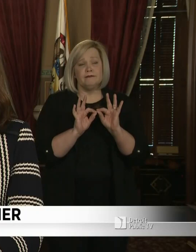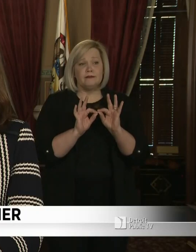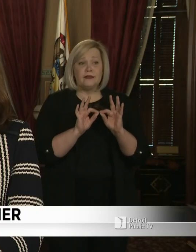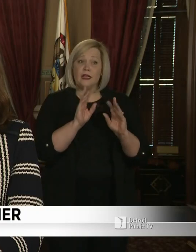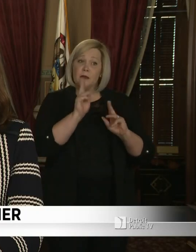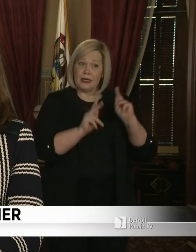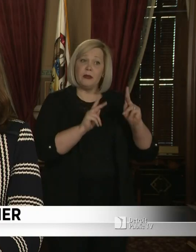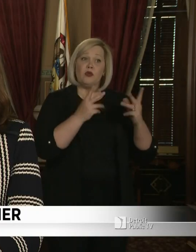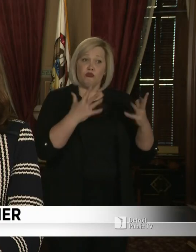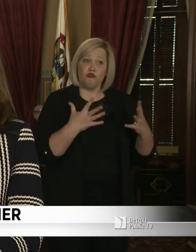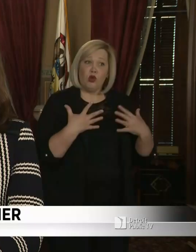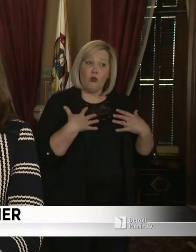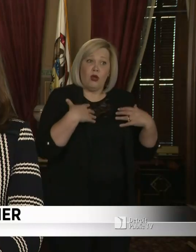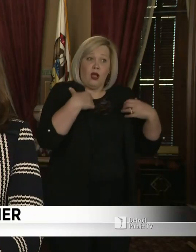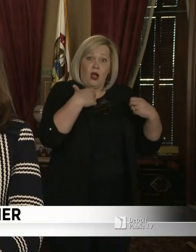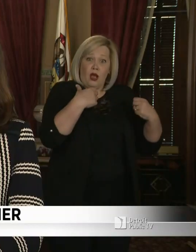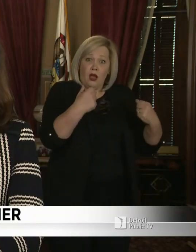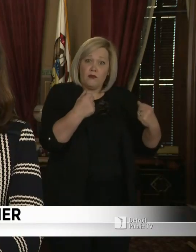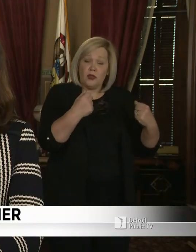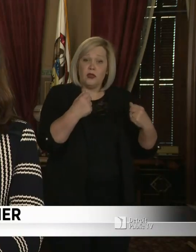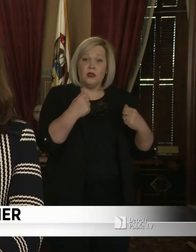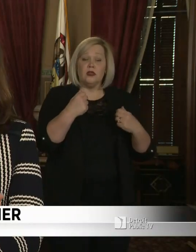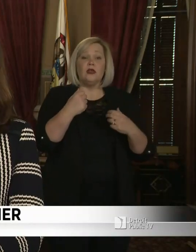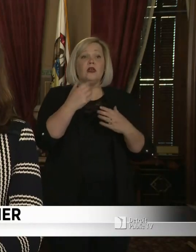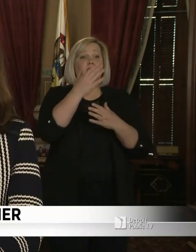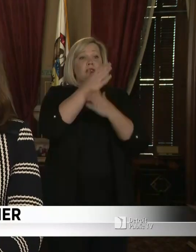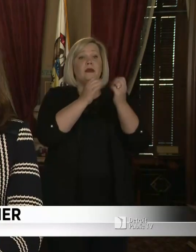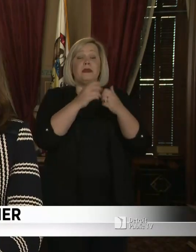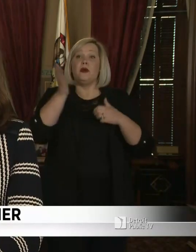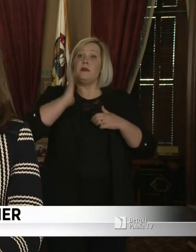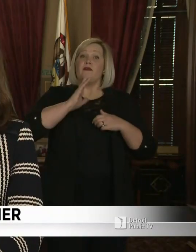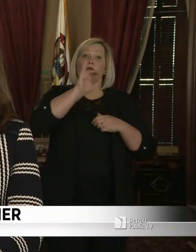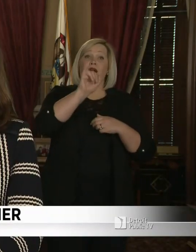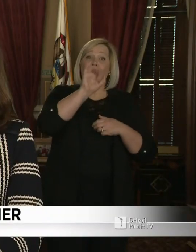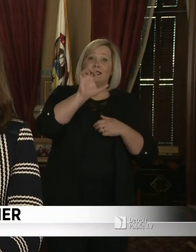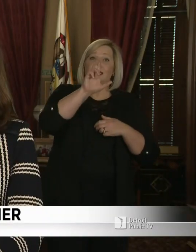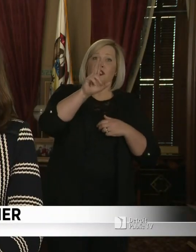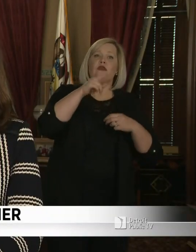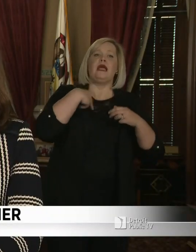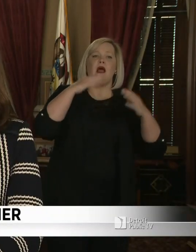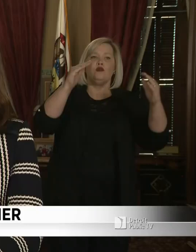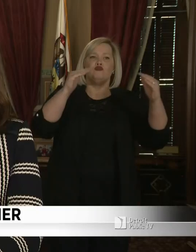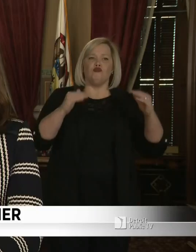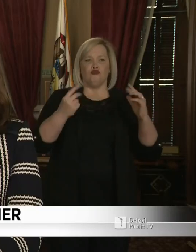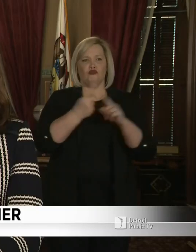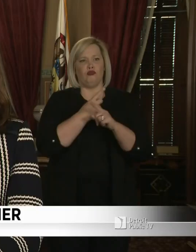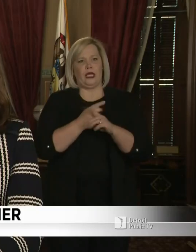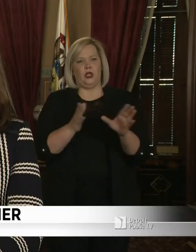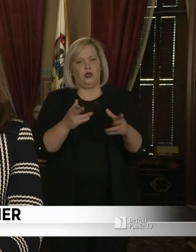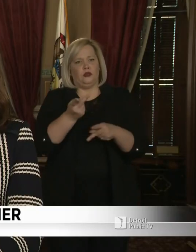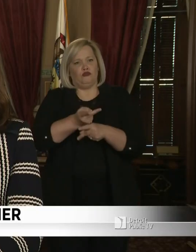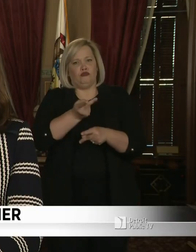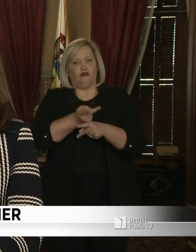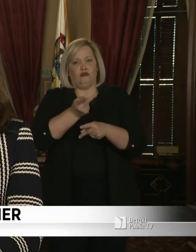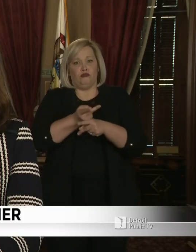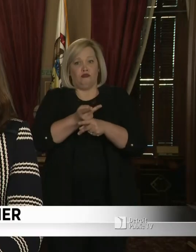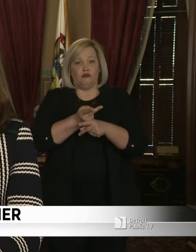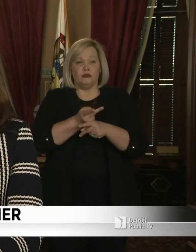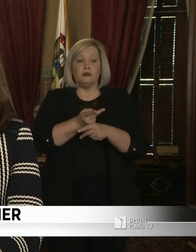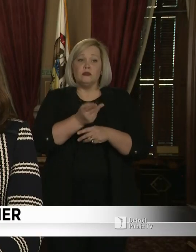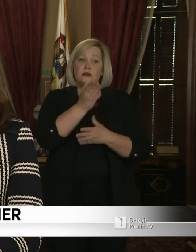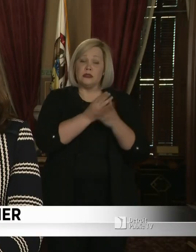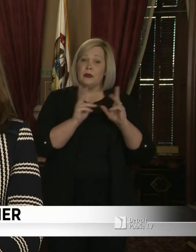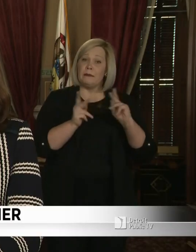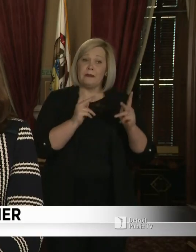recovered. There are people that are stepping down in our hospitals and that will be the case and there are